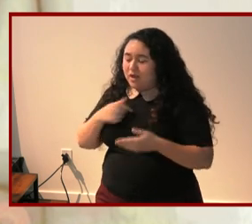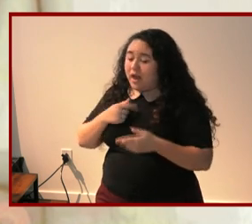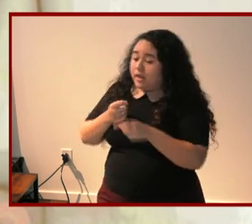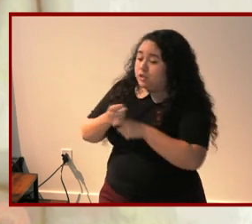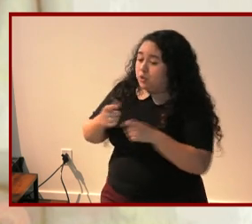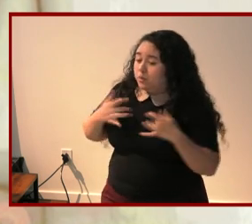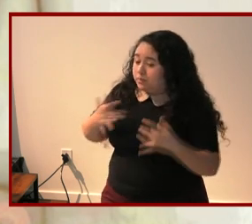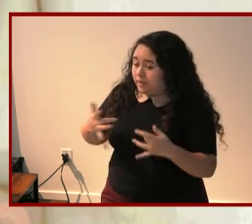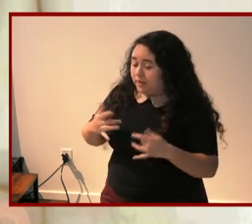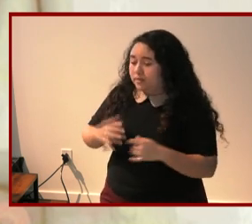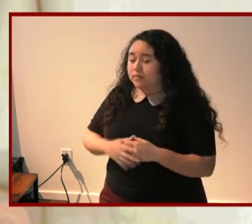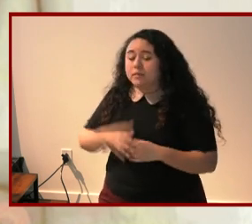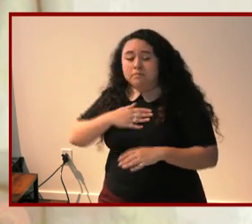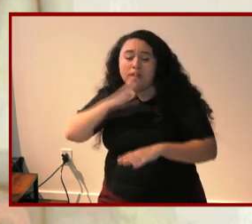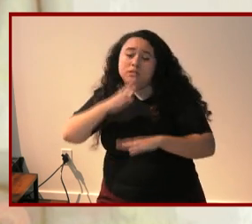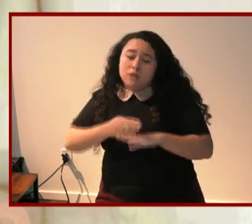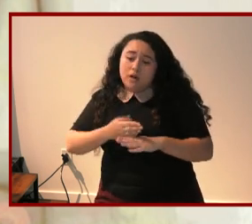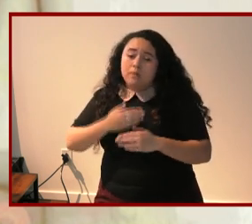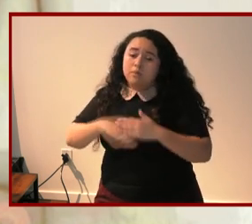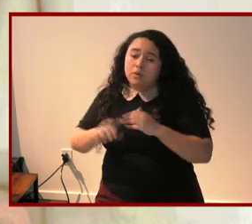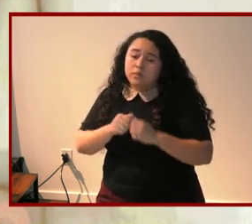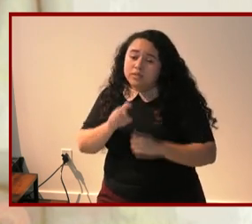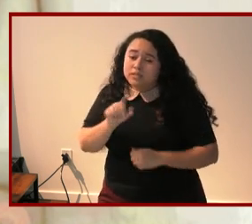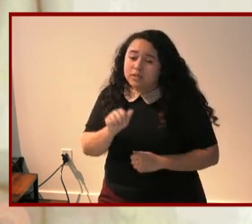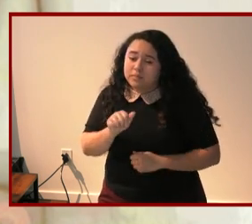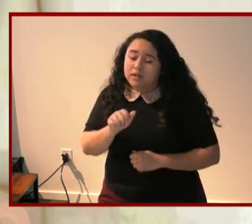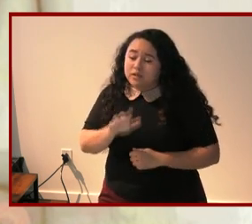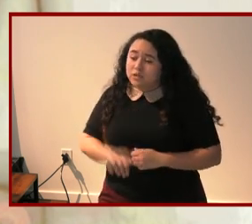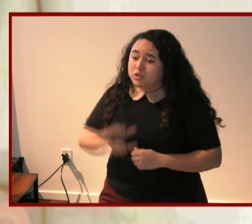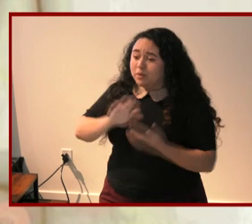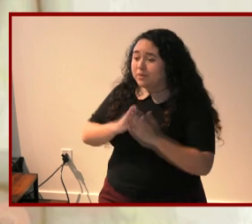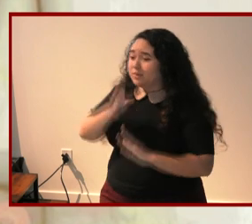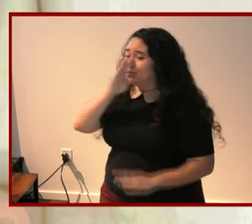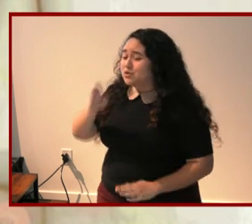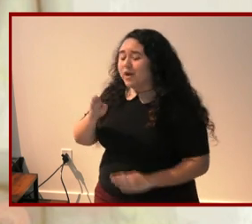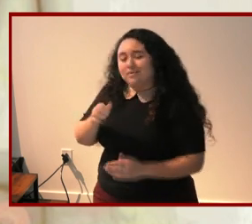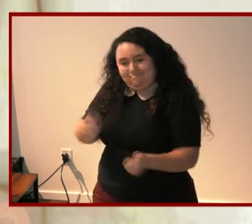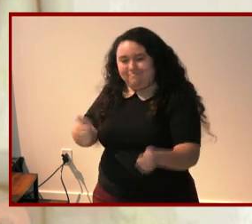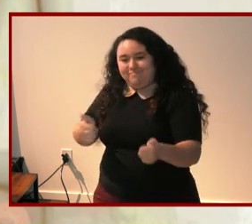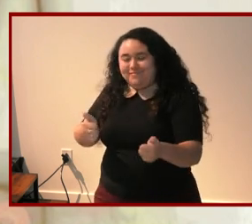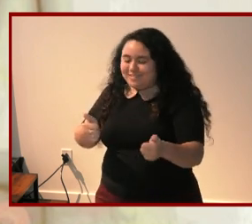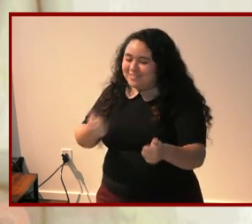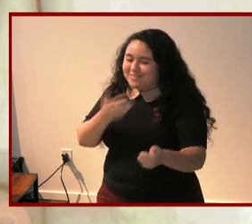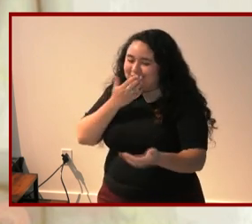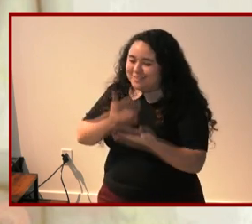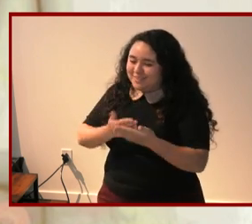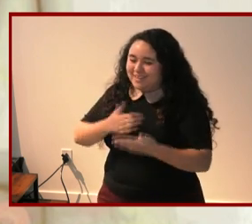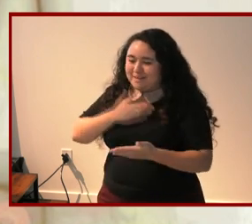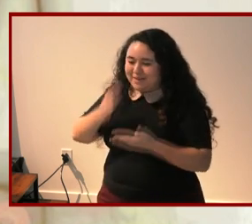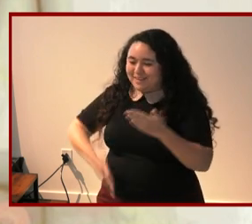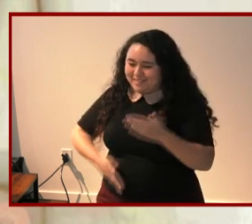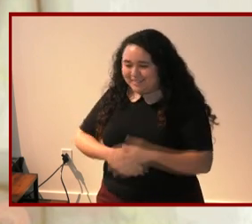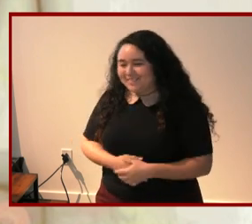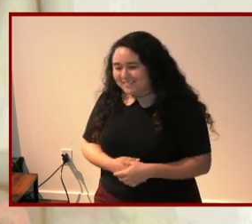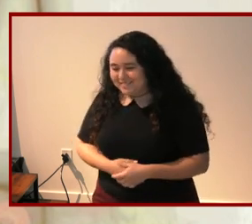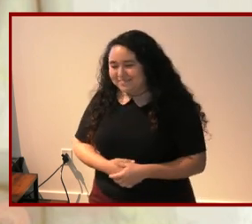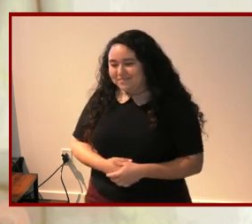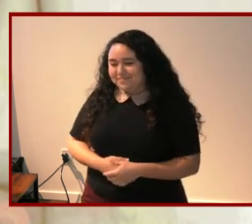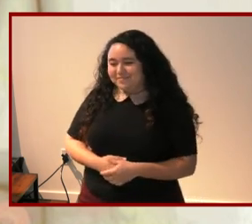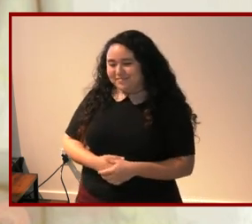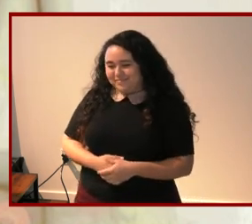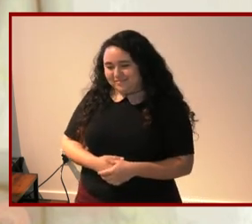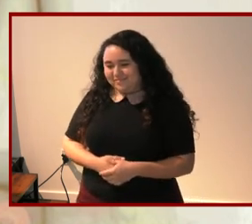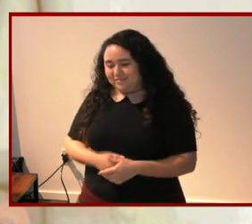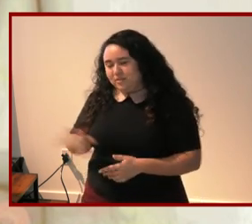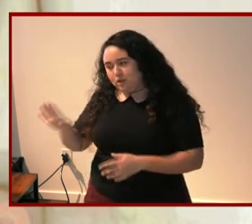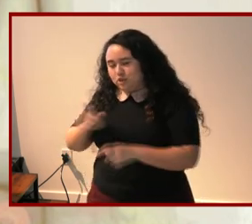this my daughter was born with a disability but then she grew up to be straight so it's all good the